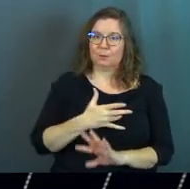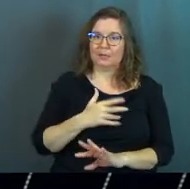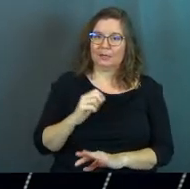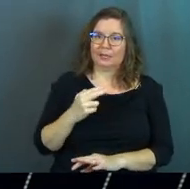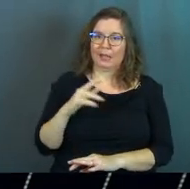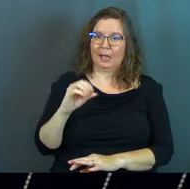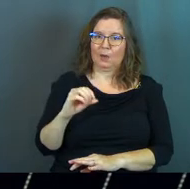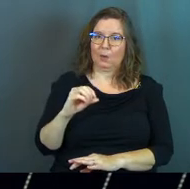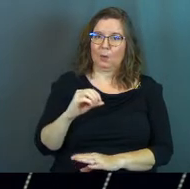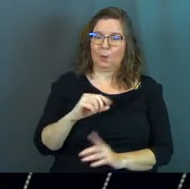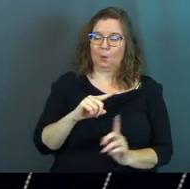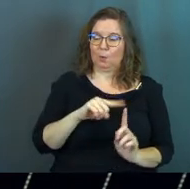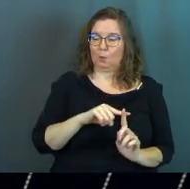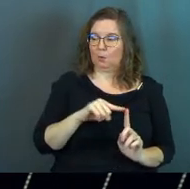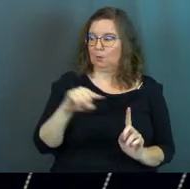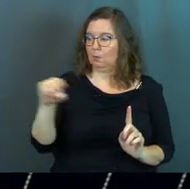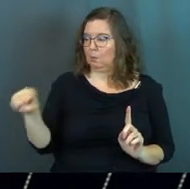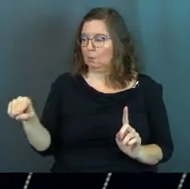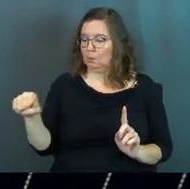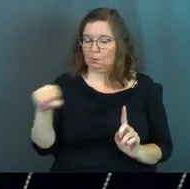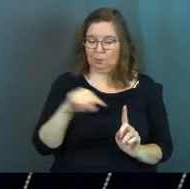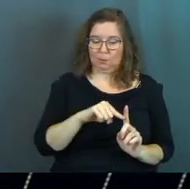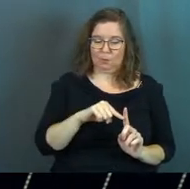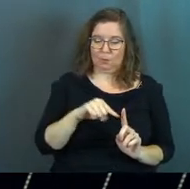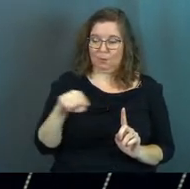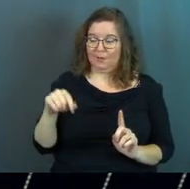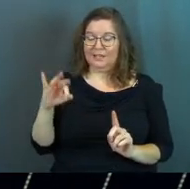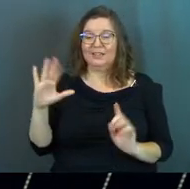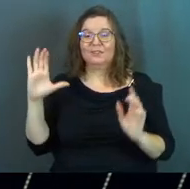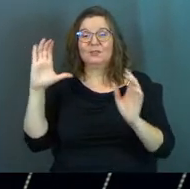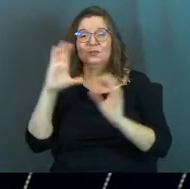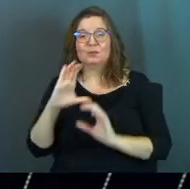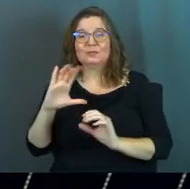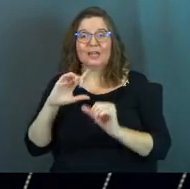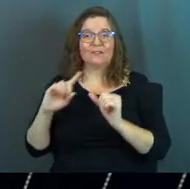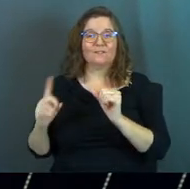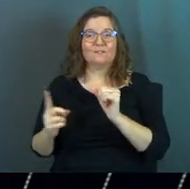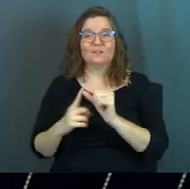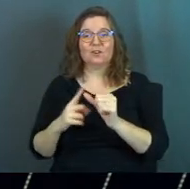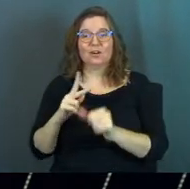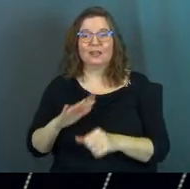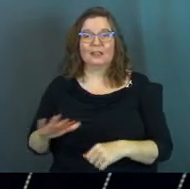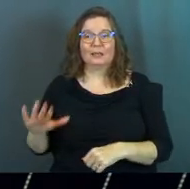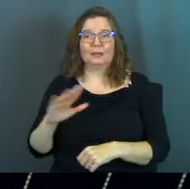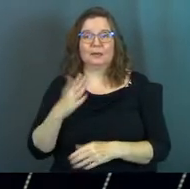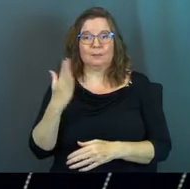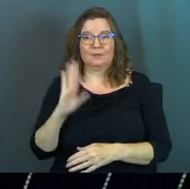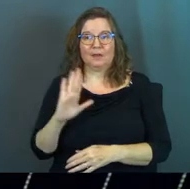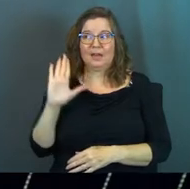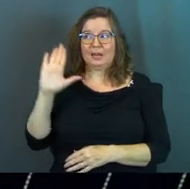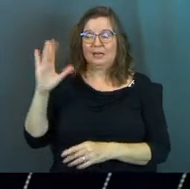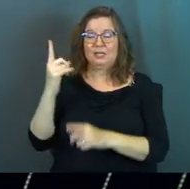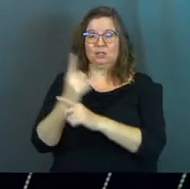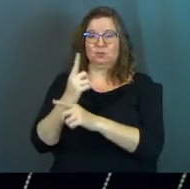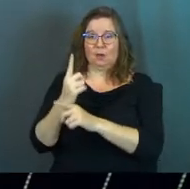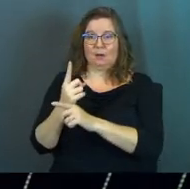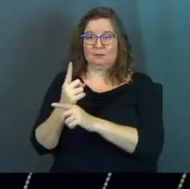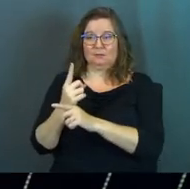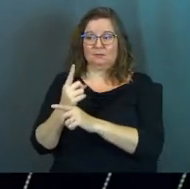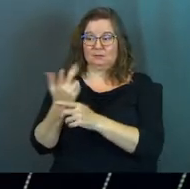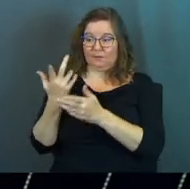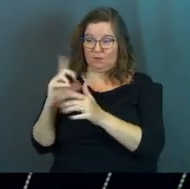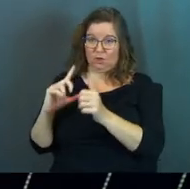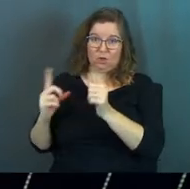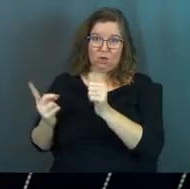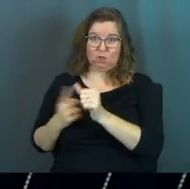in your mind that if you would seek first the kingdom of God and his righteousness, then all these other